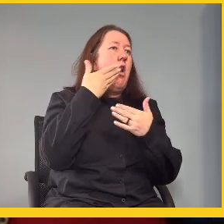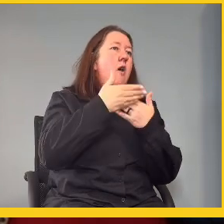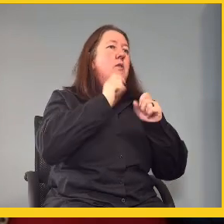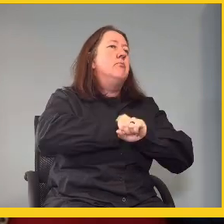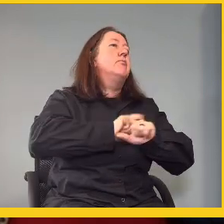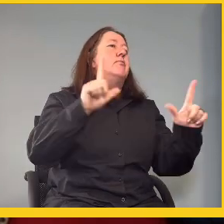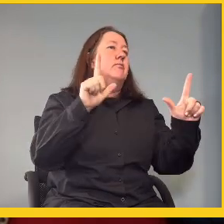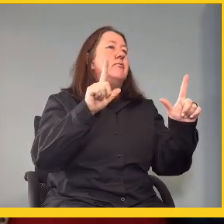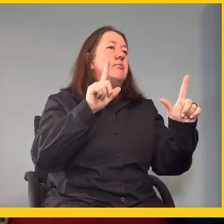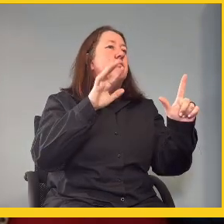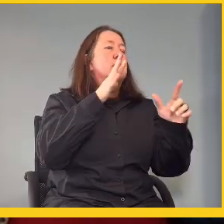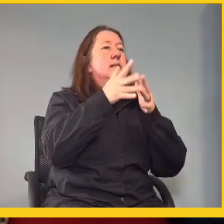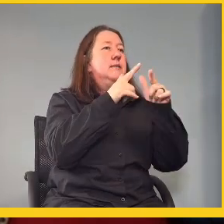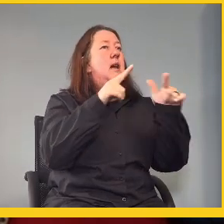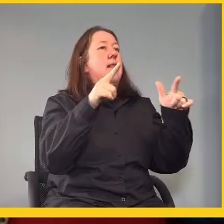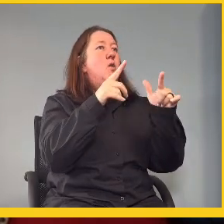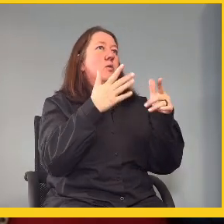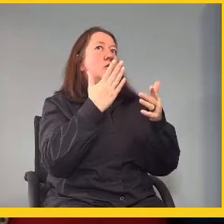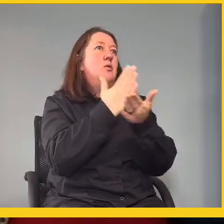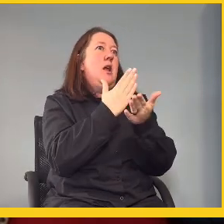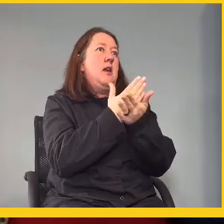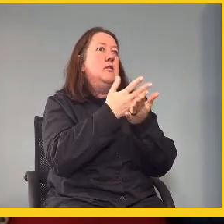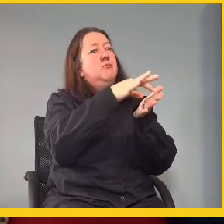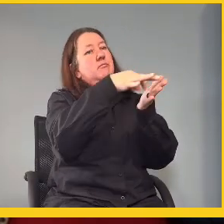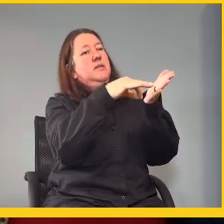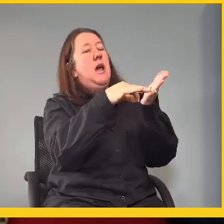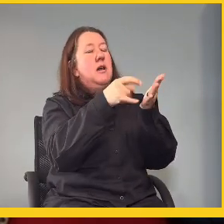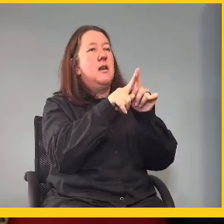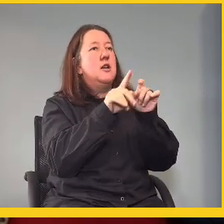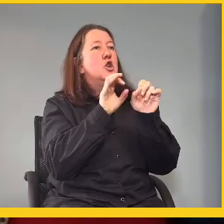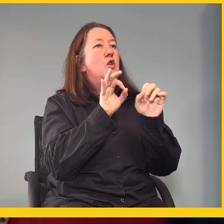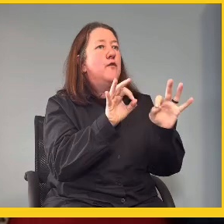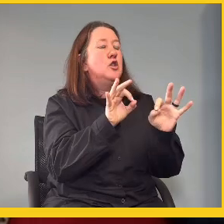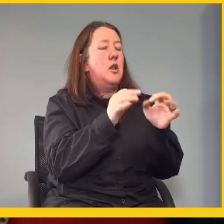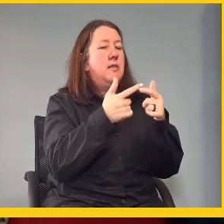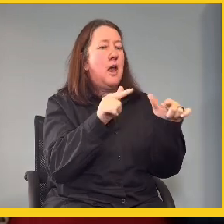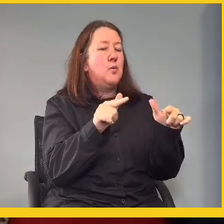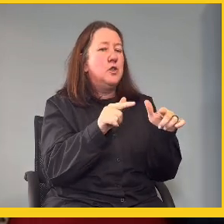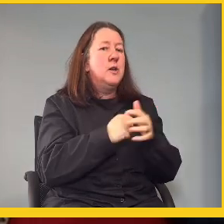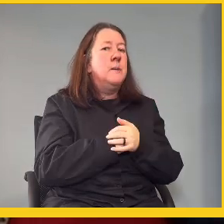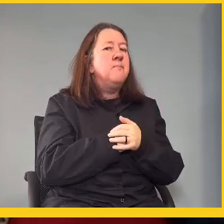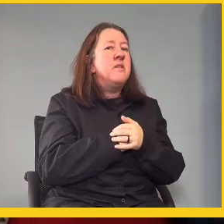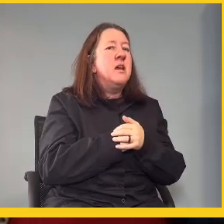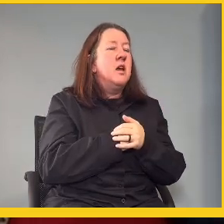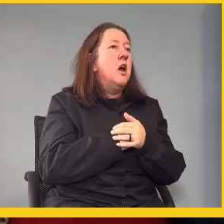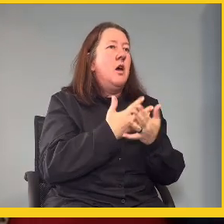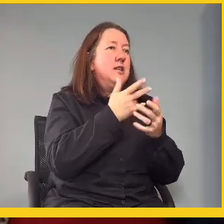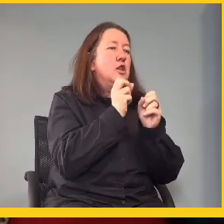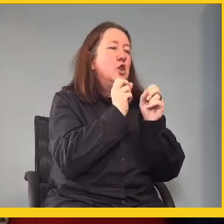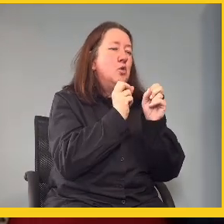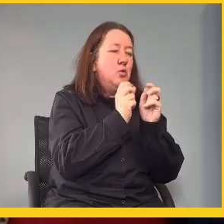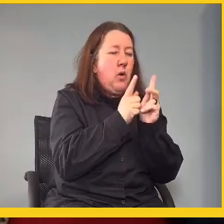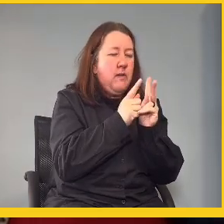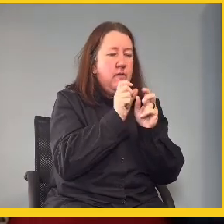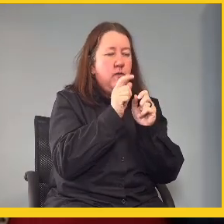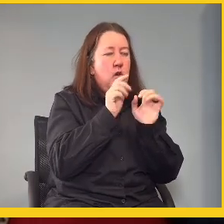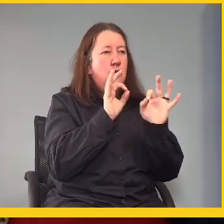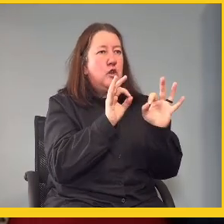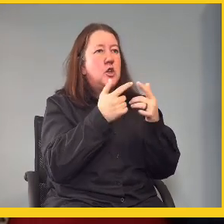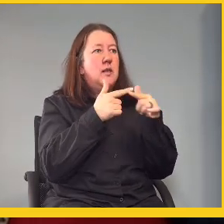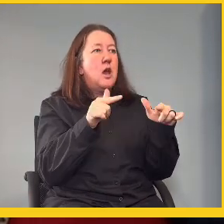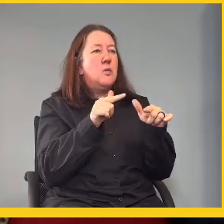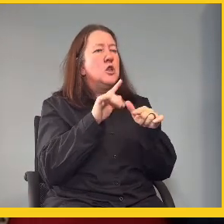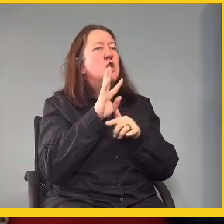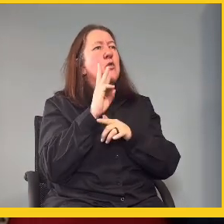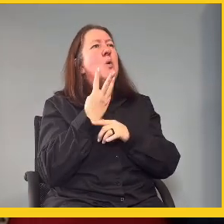that, um, the sign language was actually going to be signed as an official language, you know, um, as the twelfth official language. So,